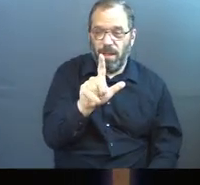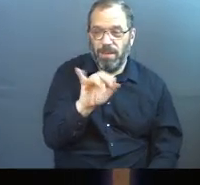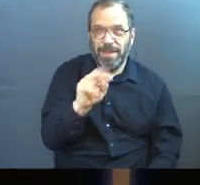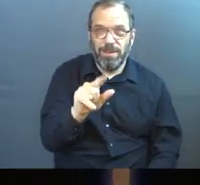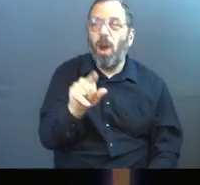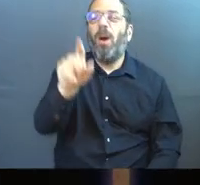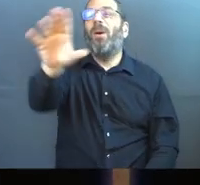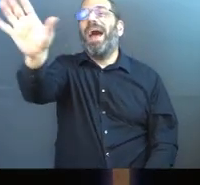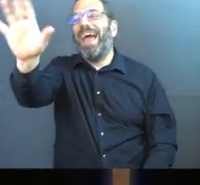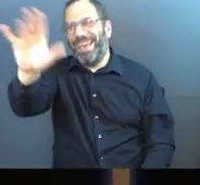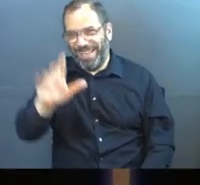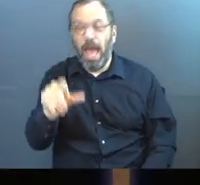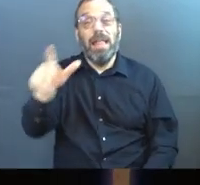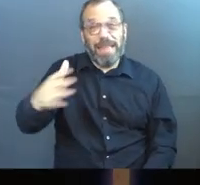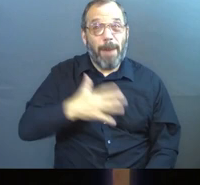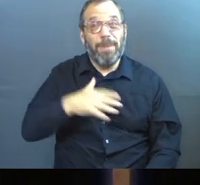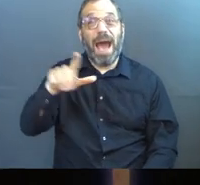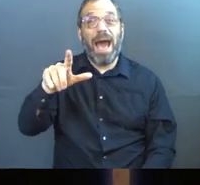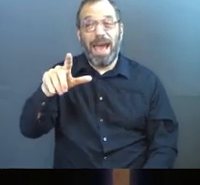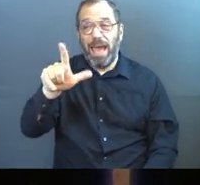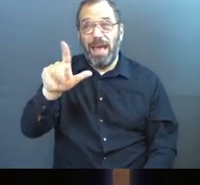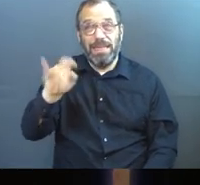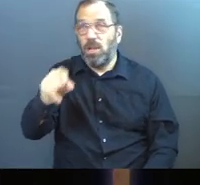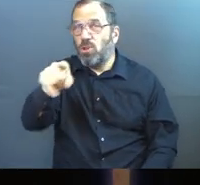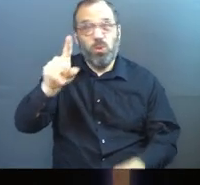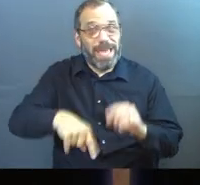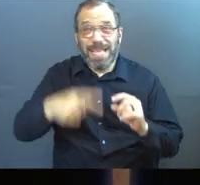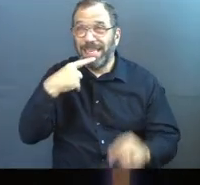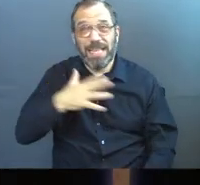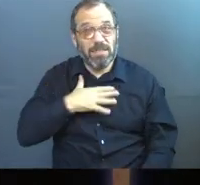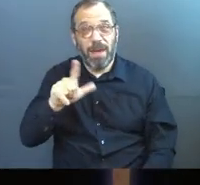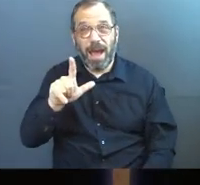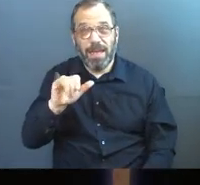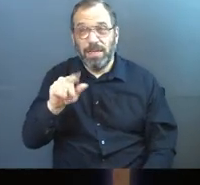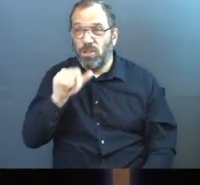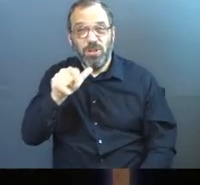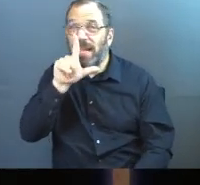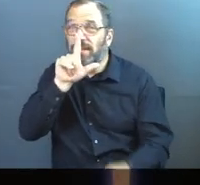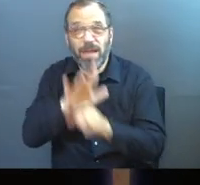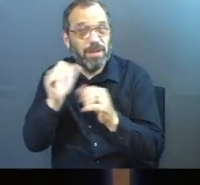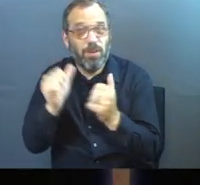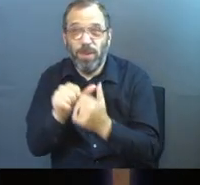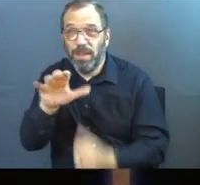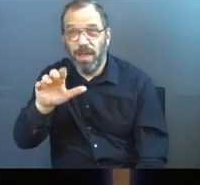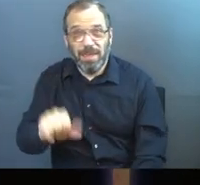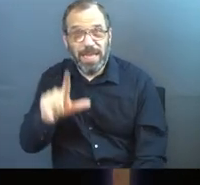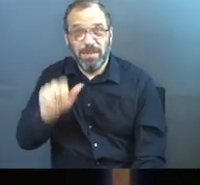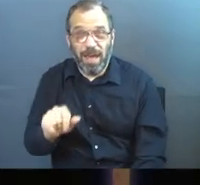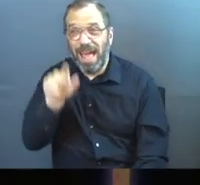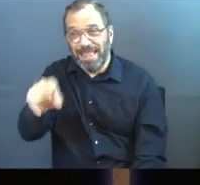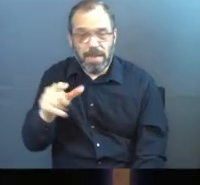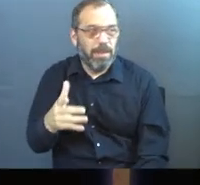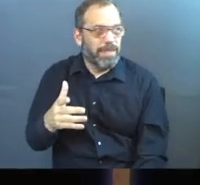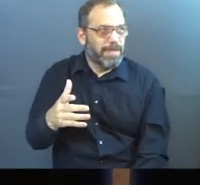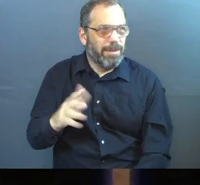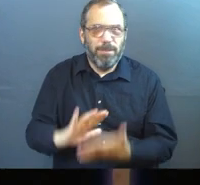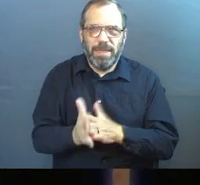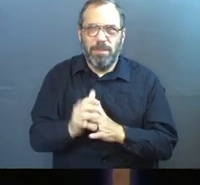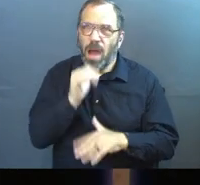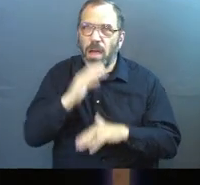Oh, there she is back there. I say it's my Linda, but you can't say that's my Linda because you're not in covenant with her, right? Like that might get